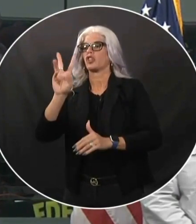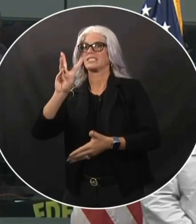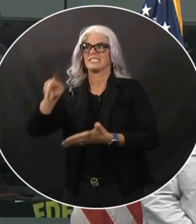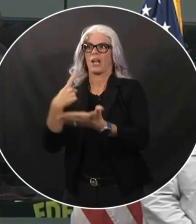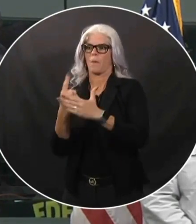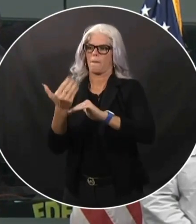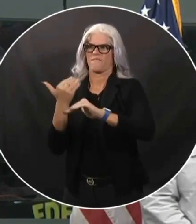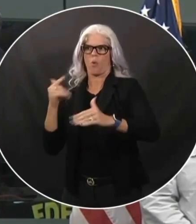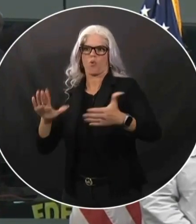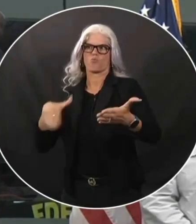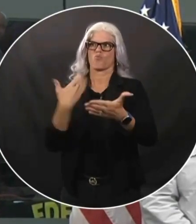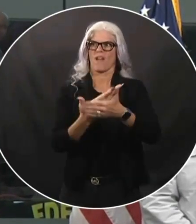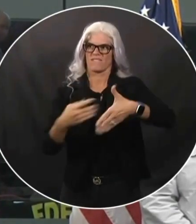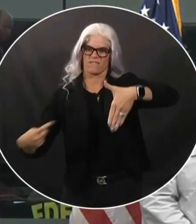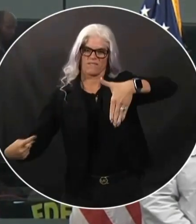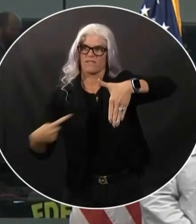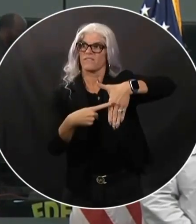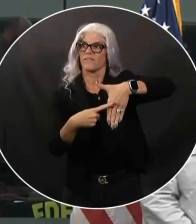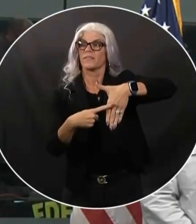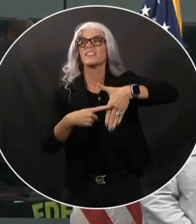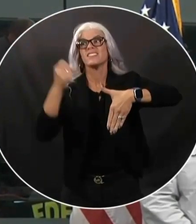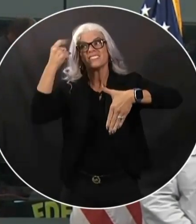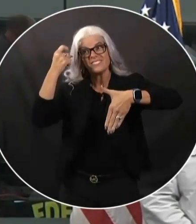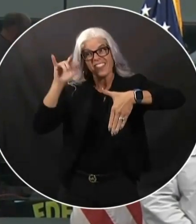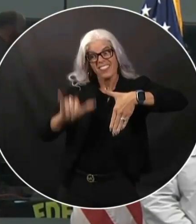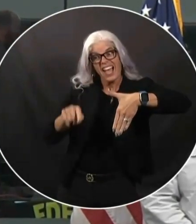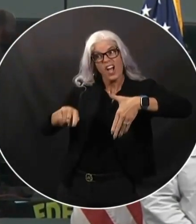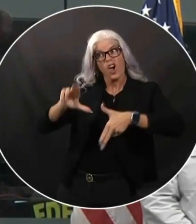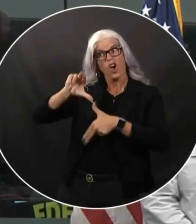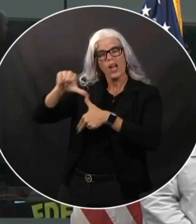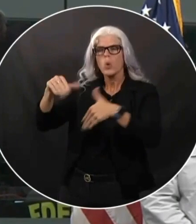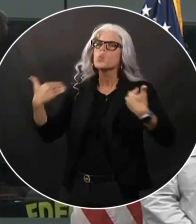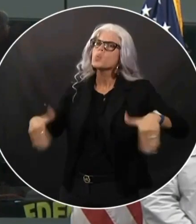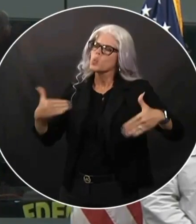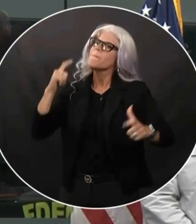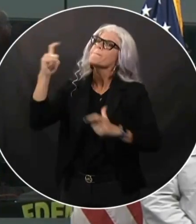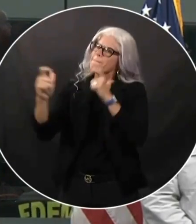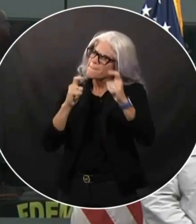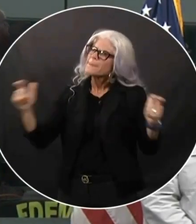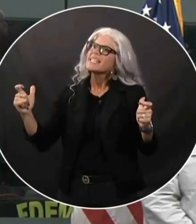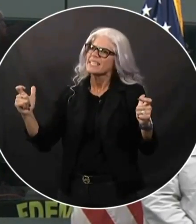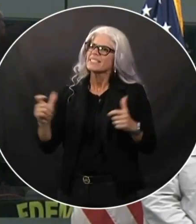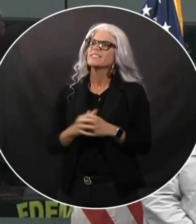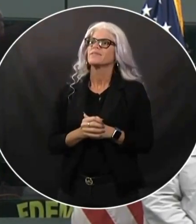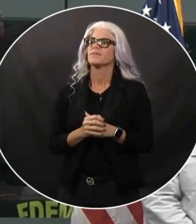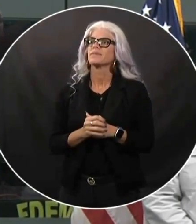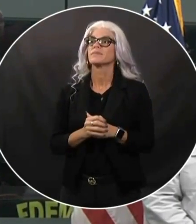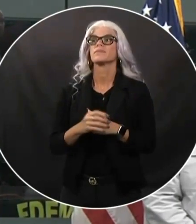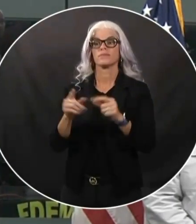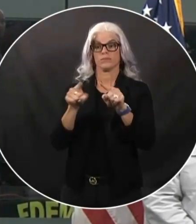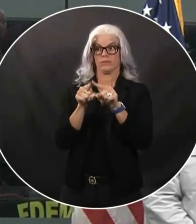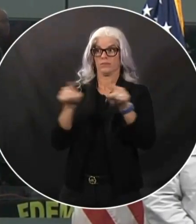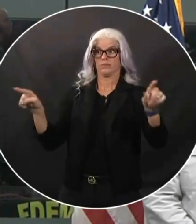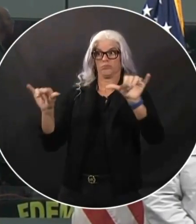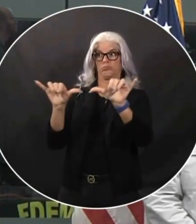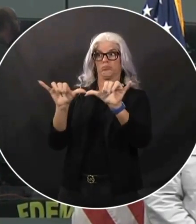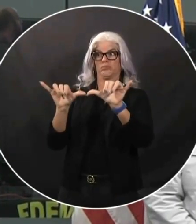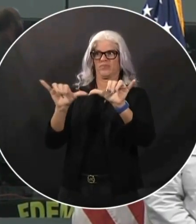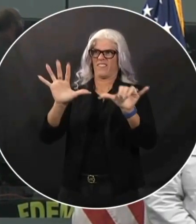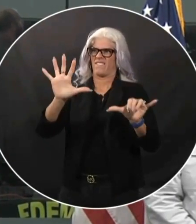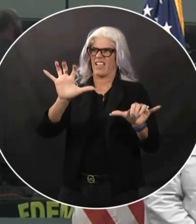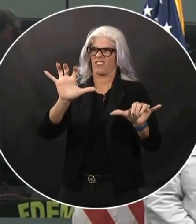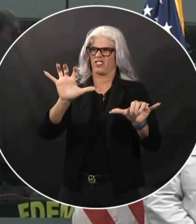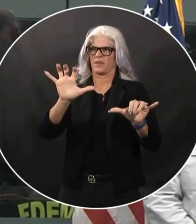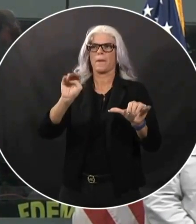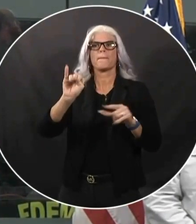of the hurricane. This is a really, really big hurricane at this point. The diameter, the width of it's about 500 miles wide.